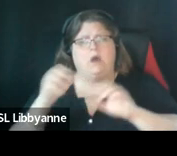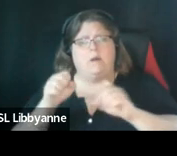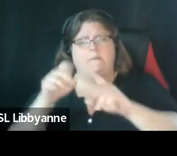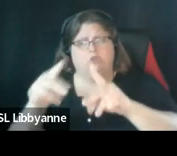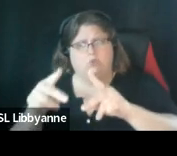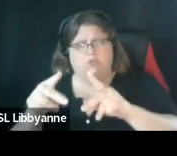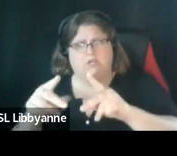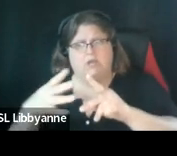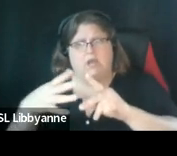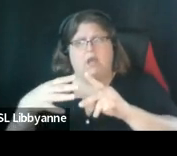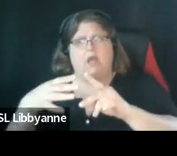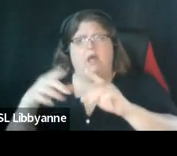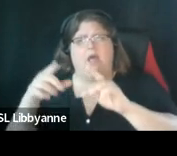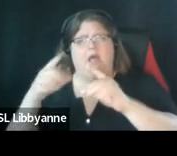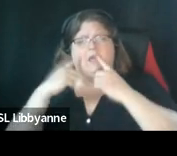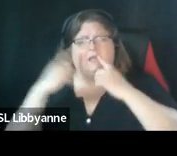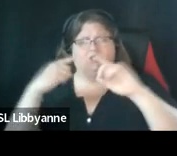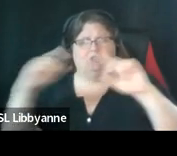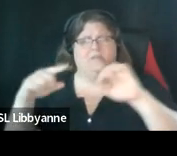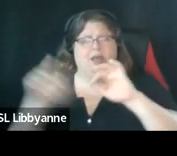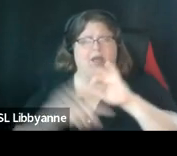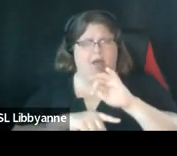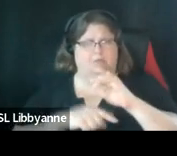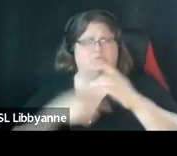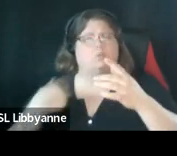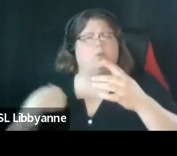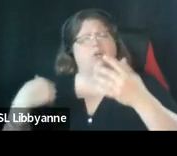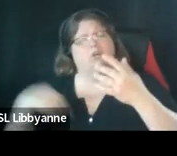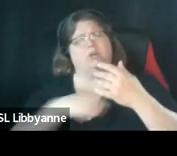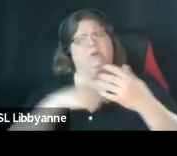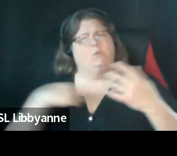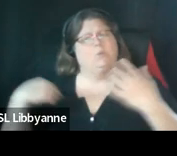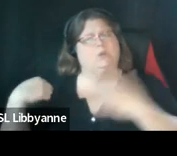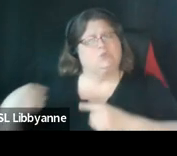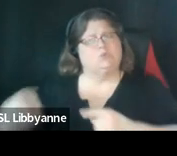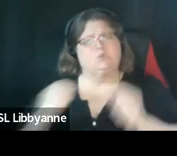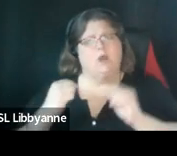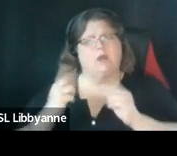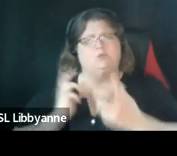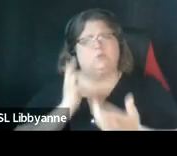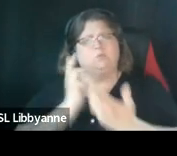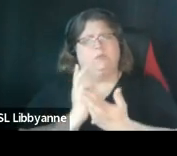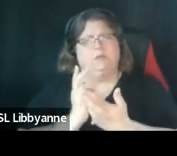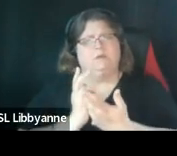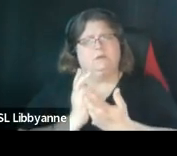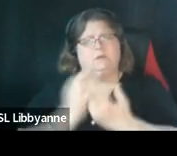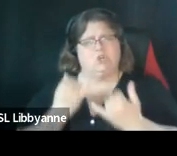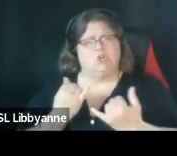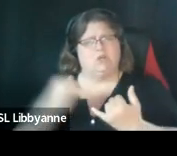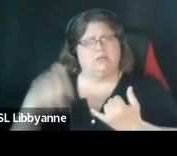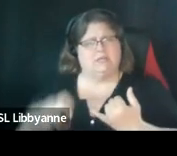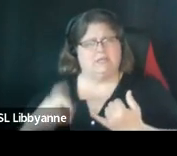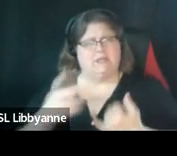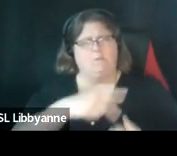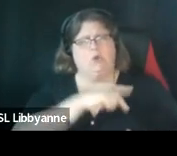it is there's a translation here from the personal and professional characteristics of a